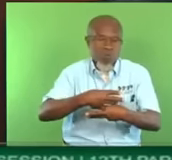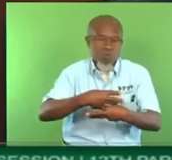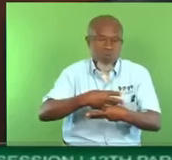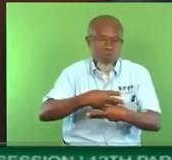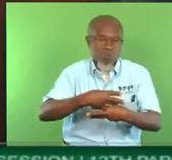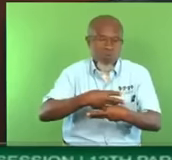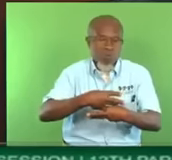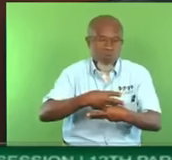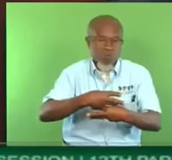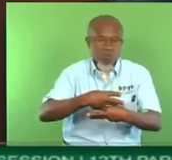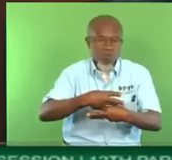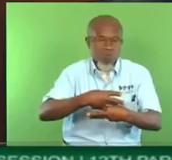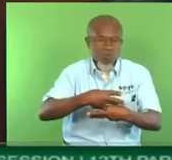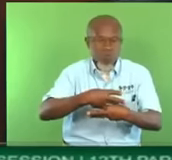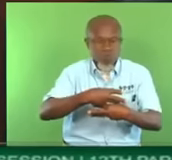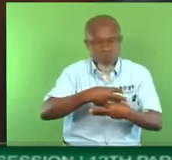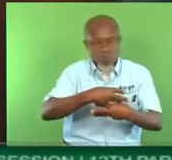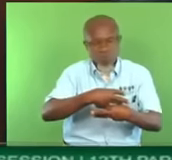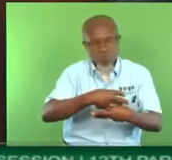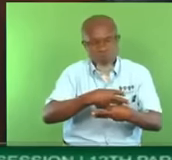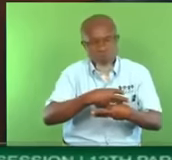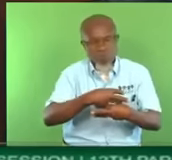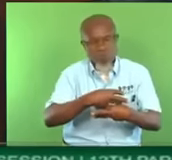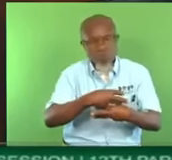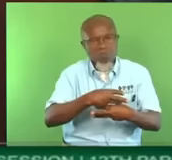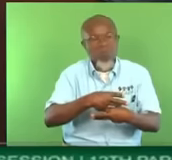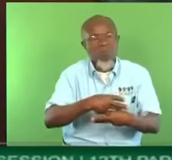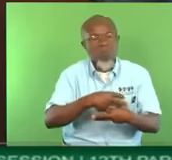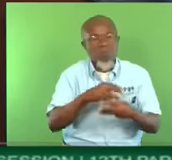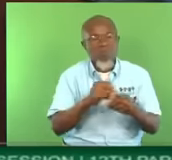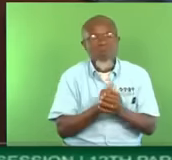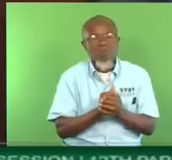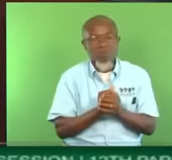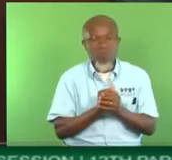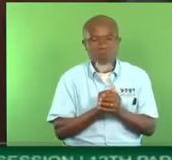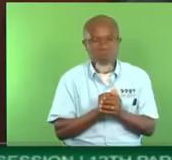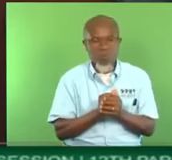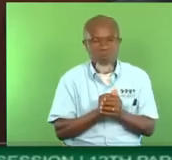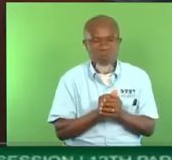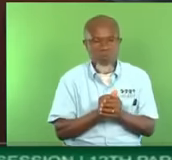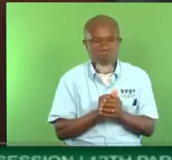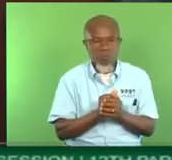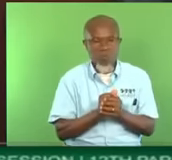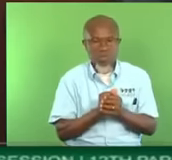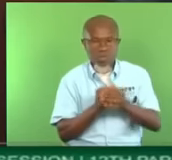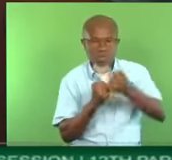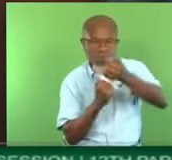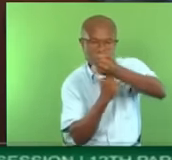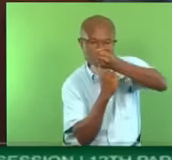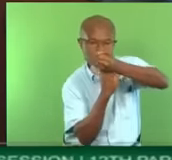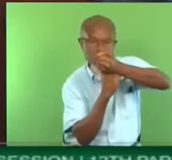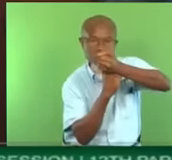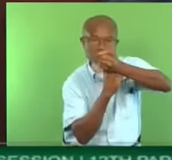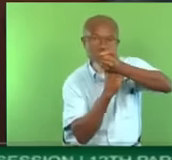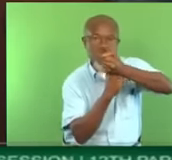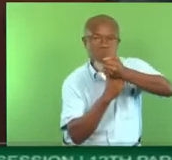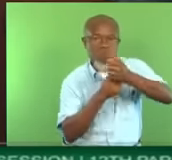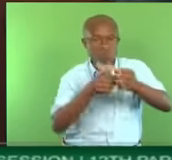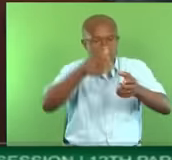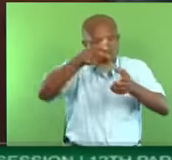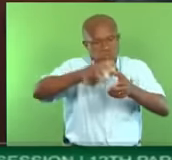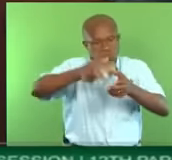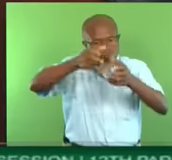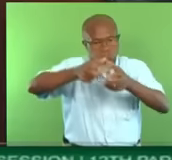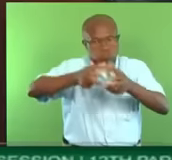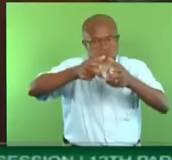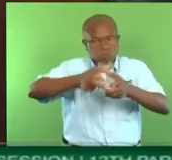botox type of business, I'm told. Reinforced concrete beams. They talk about that, but the one, Reinforced concrete first